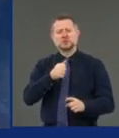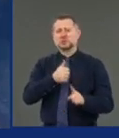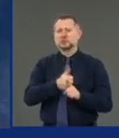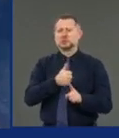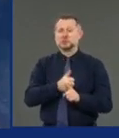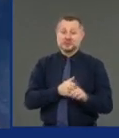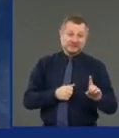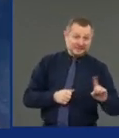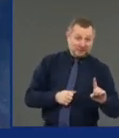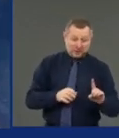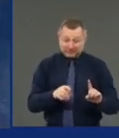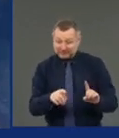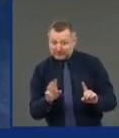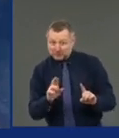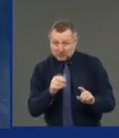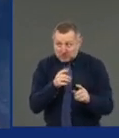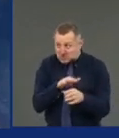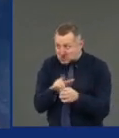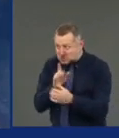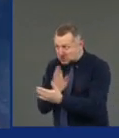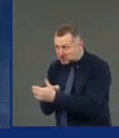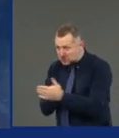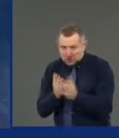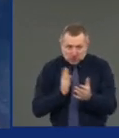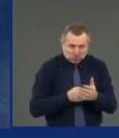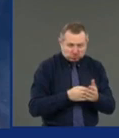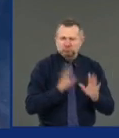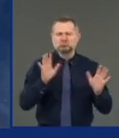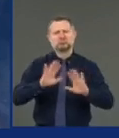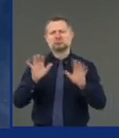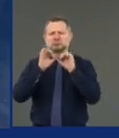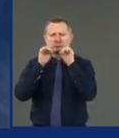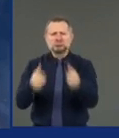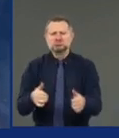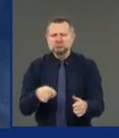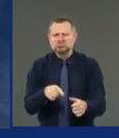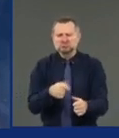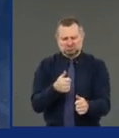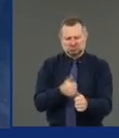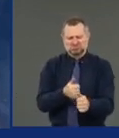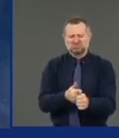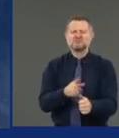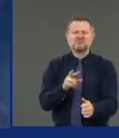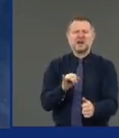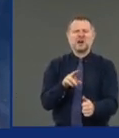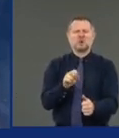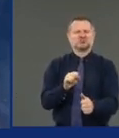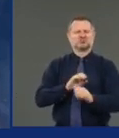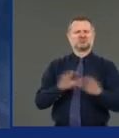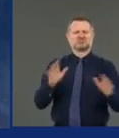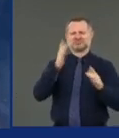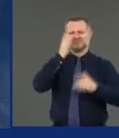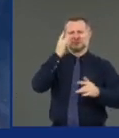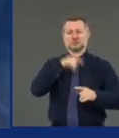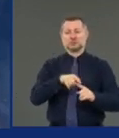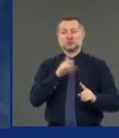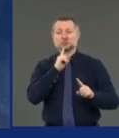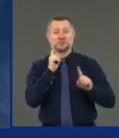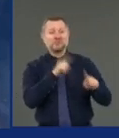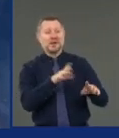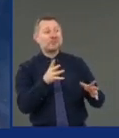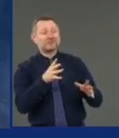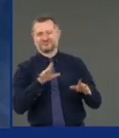And viruses respond to science. And science is about facts and about numbers.